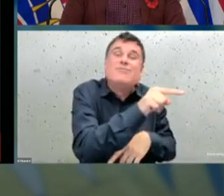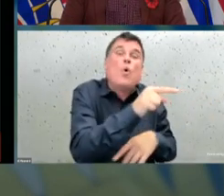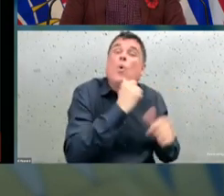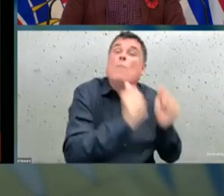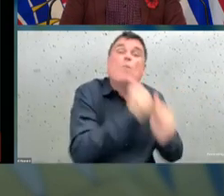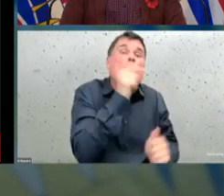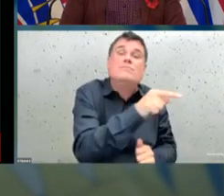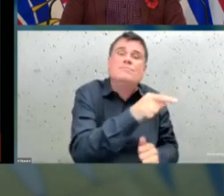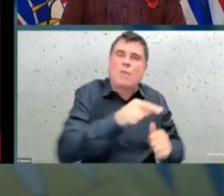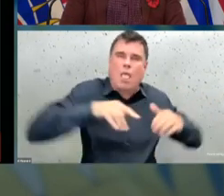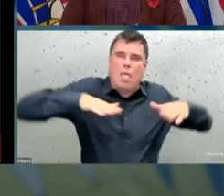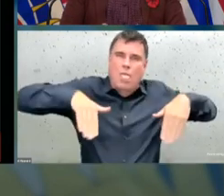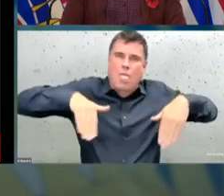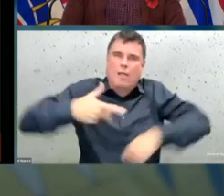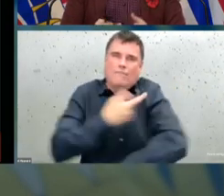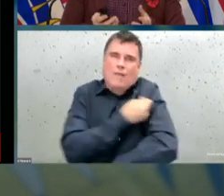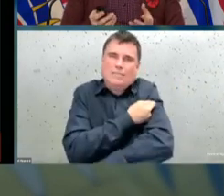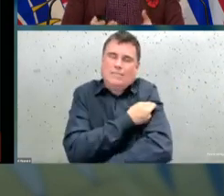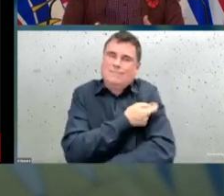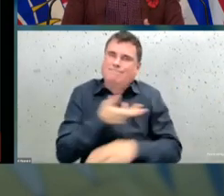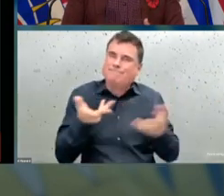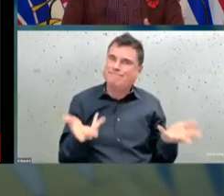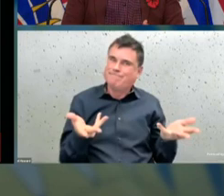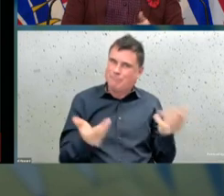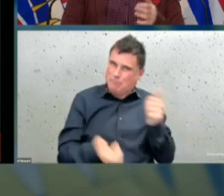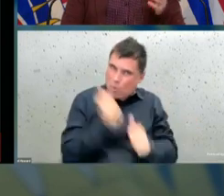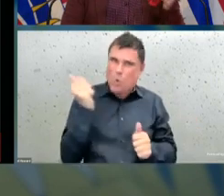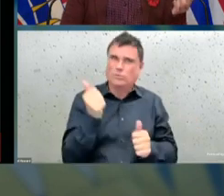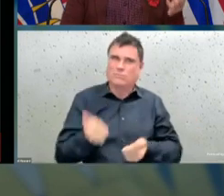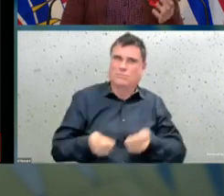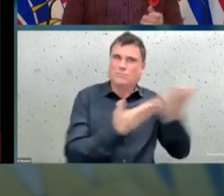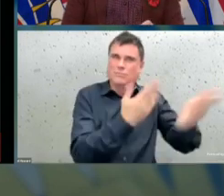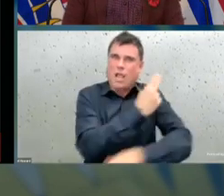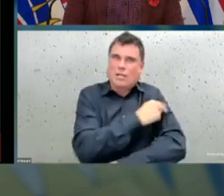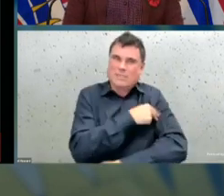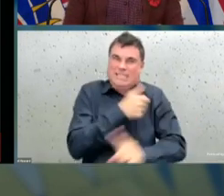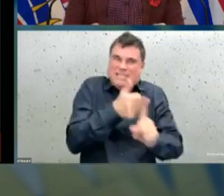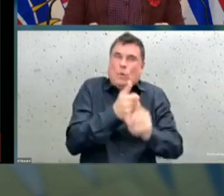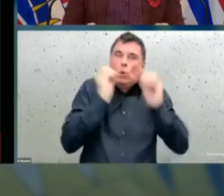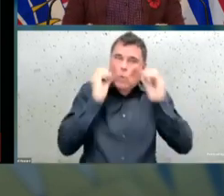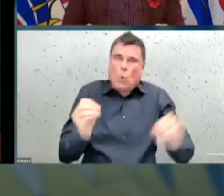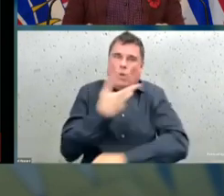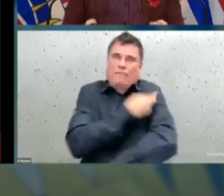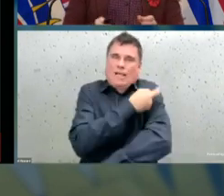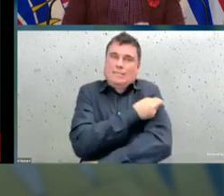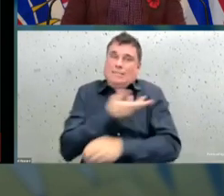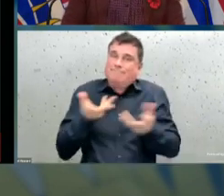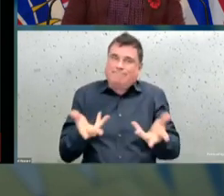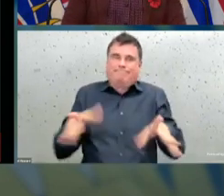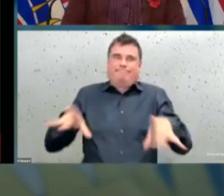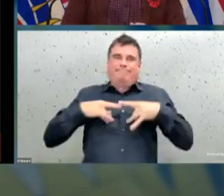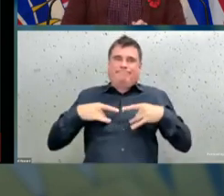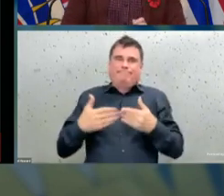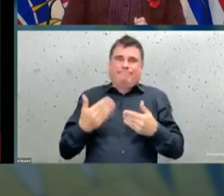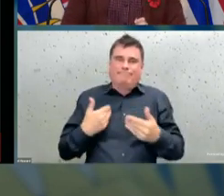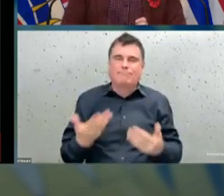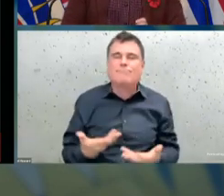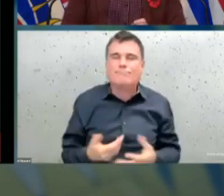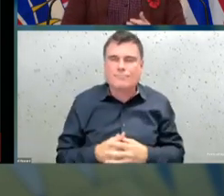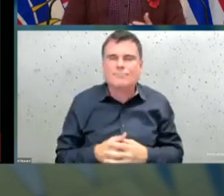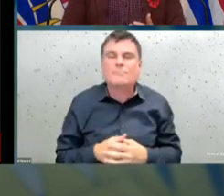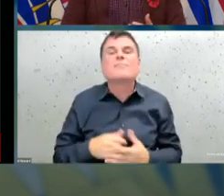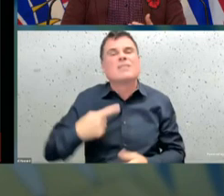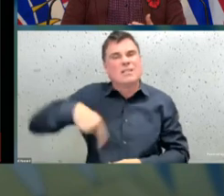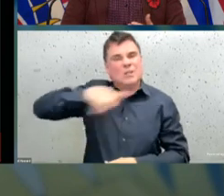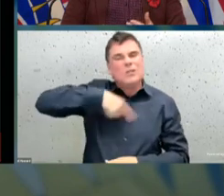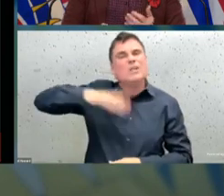are not yet vaccinated, mostly younger people. Whereas we know that this virus can still have devastating effects